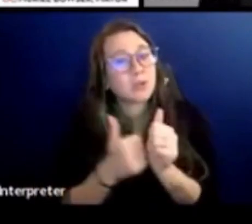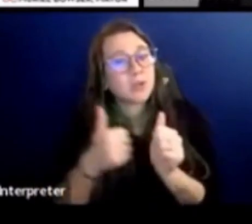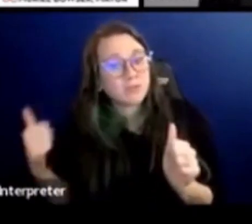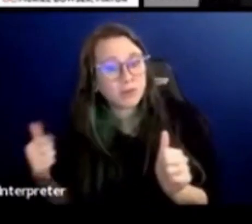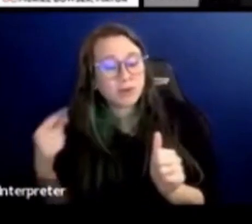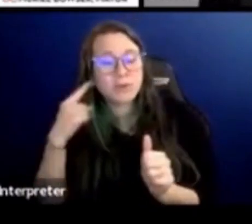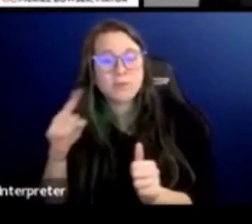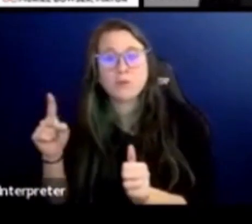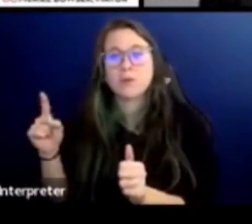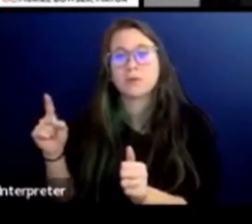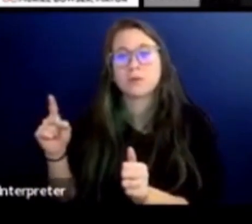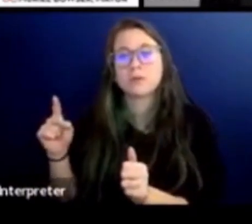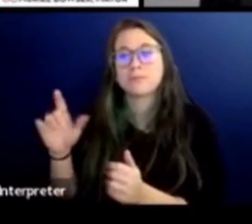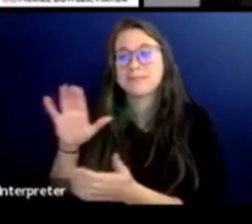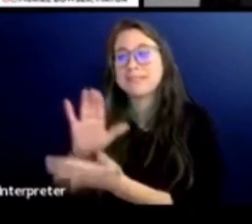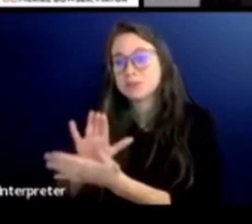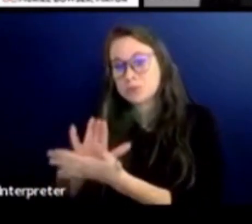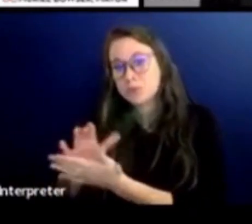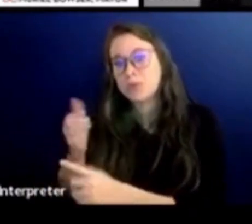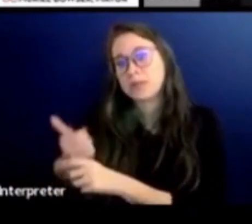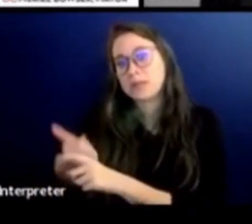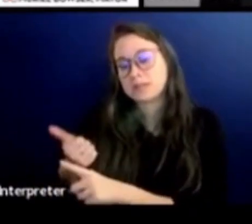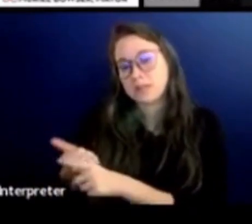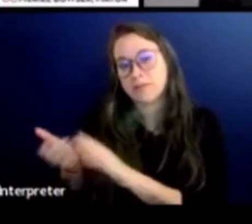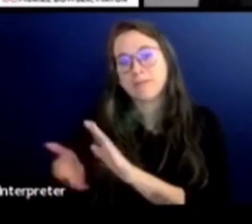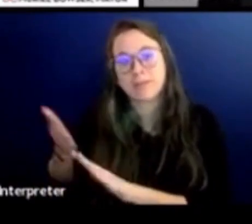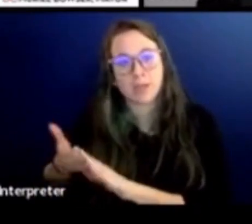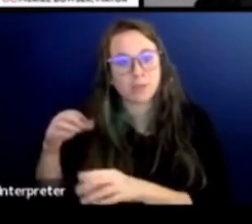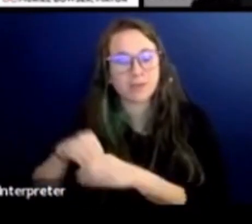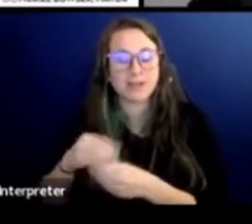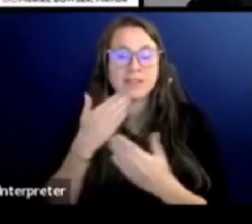CEP operates in. Thank you for taking the time to hear my testimony today.